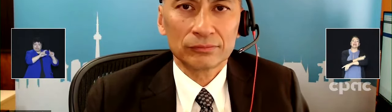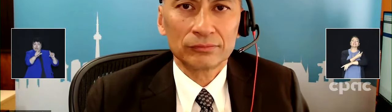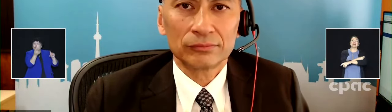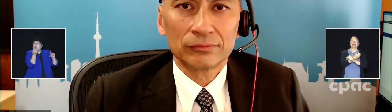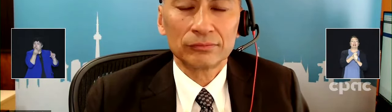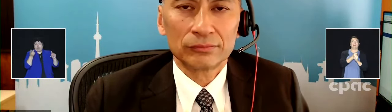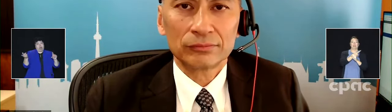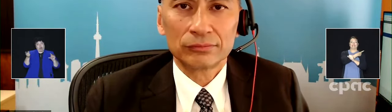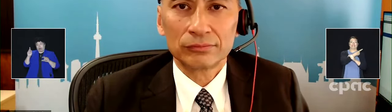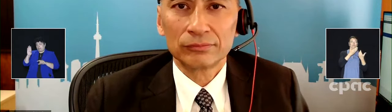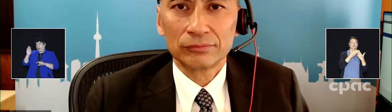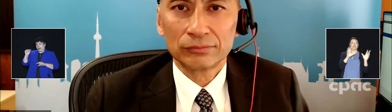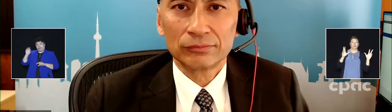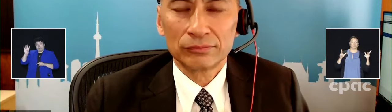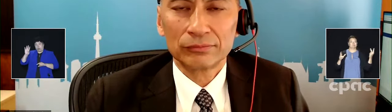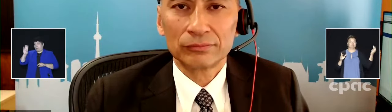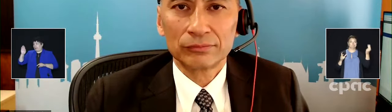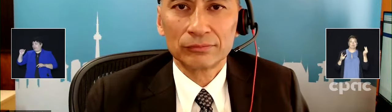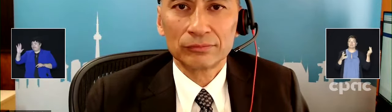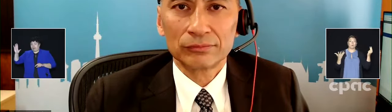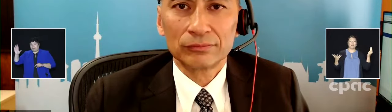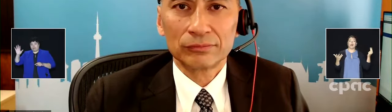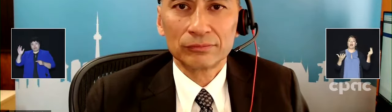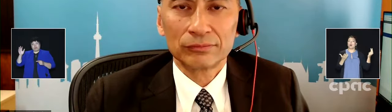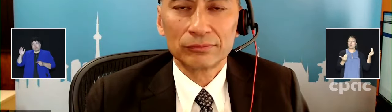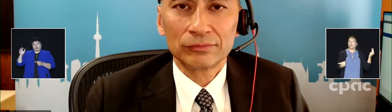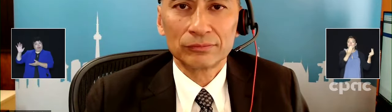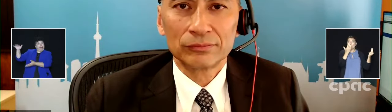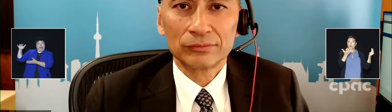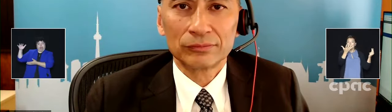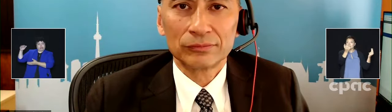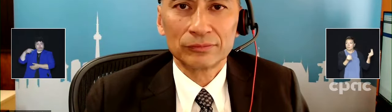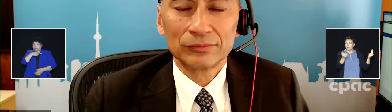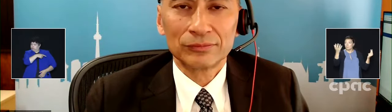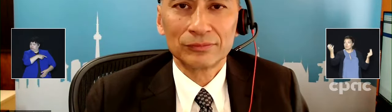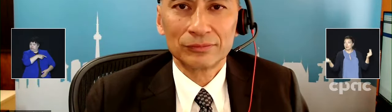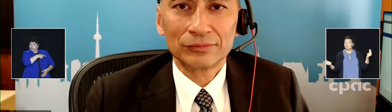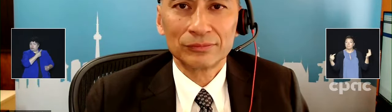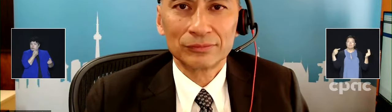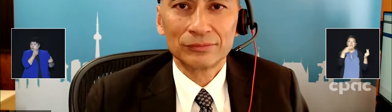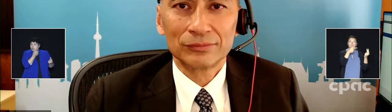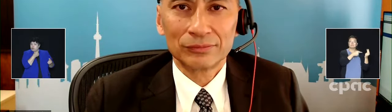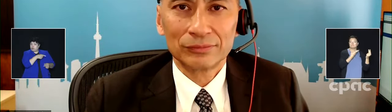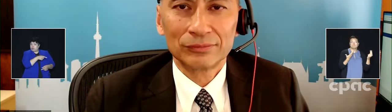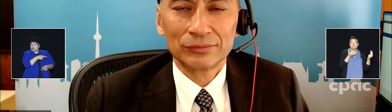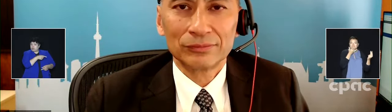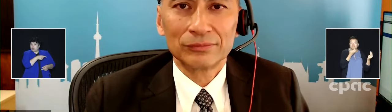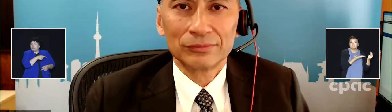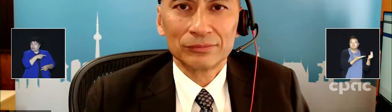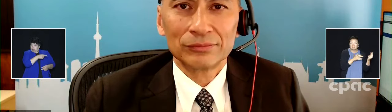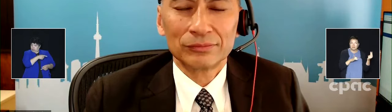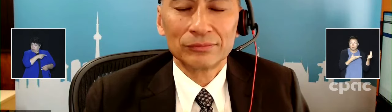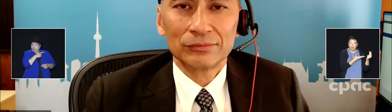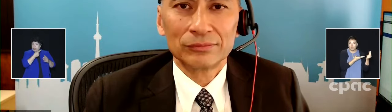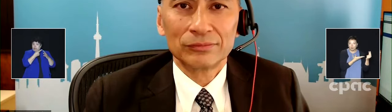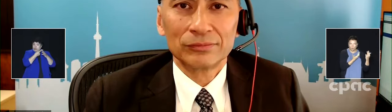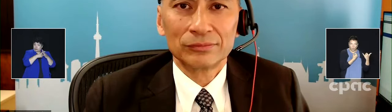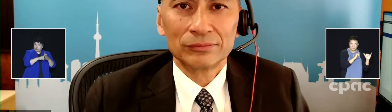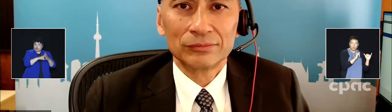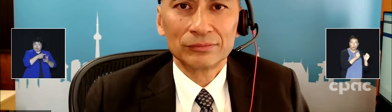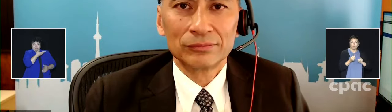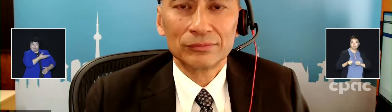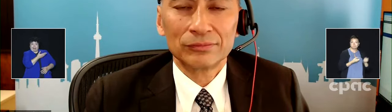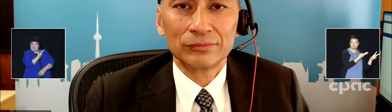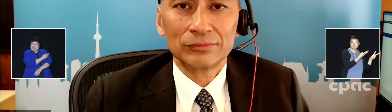vaccine formulation updated bivalent vaccines come out? Like, are we getting to the point where the original vaccine may not